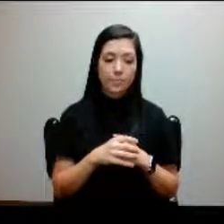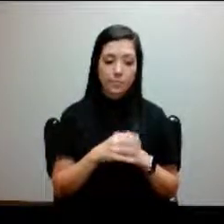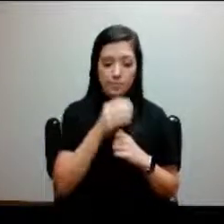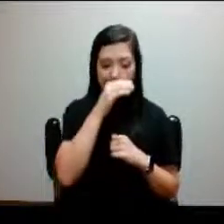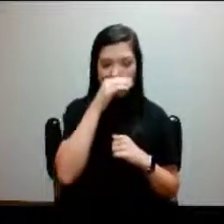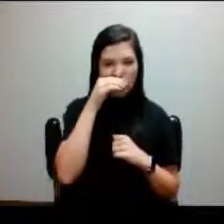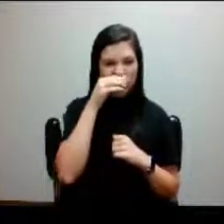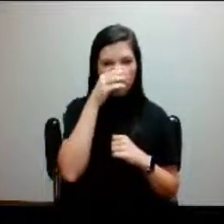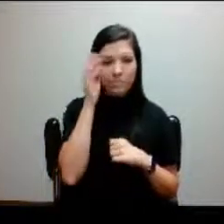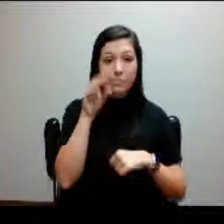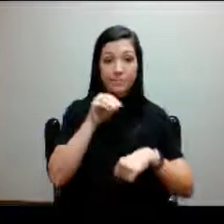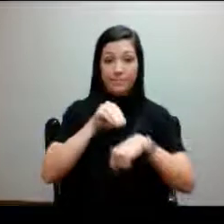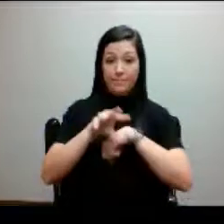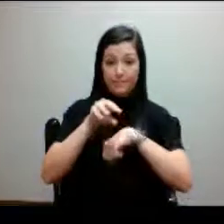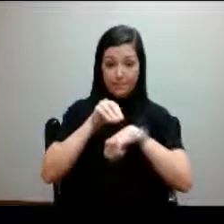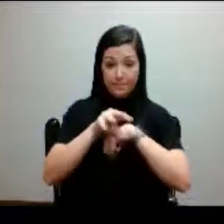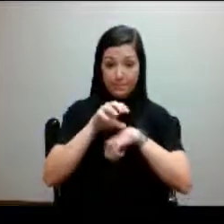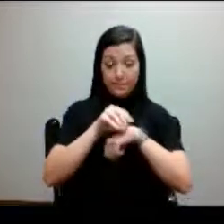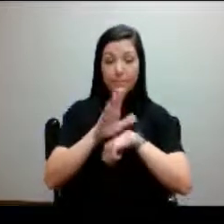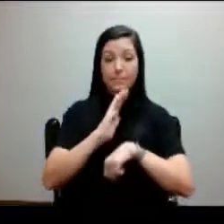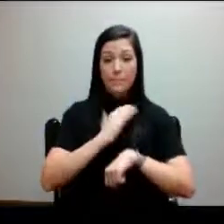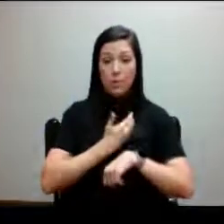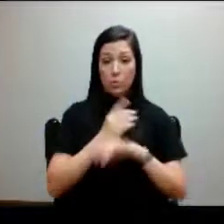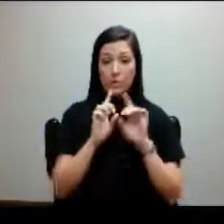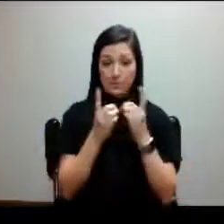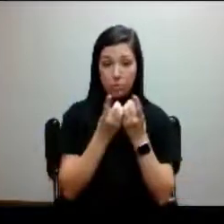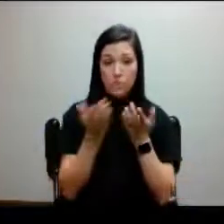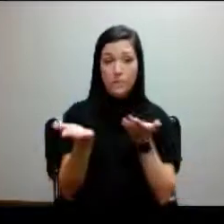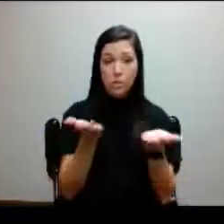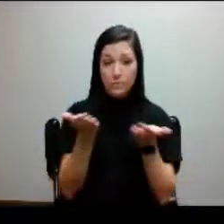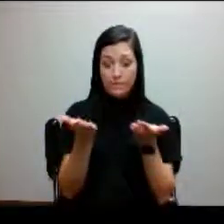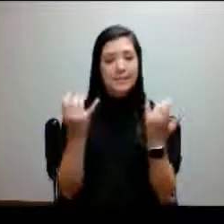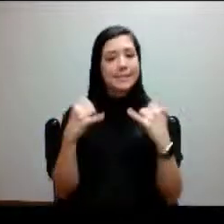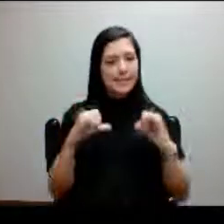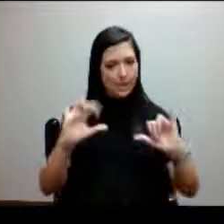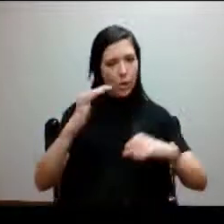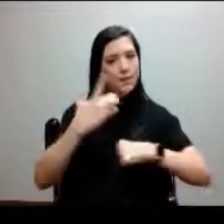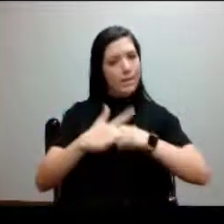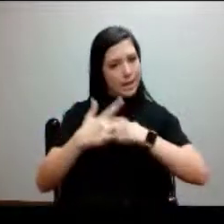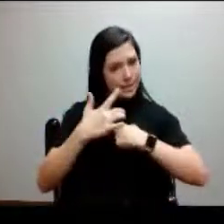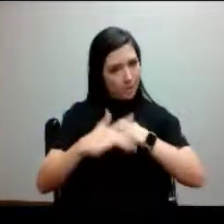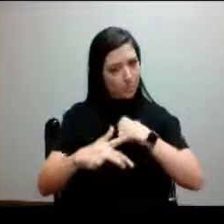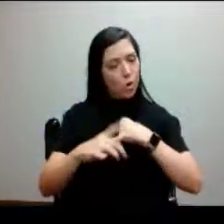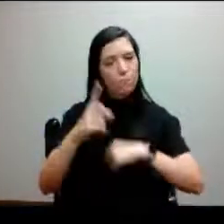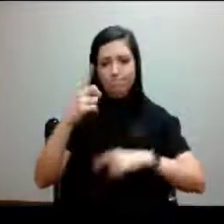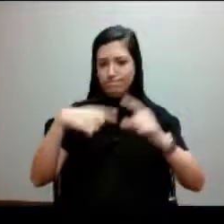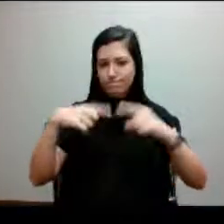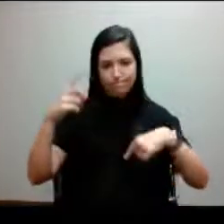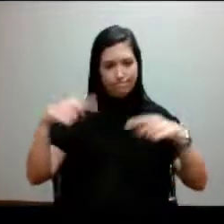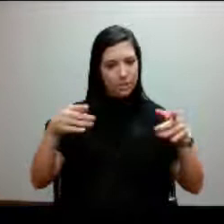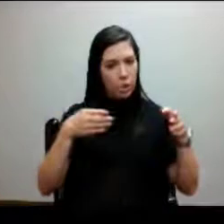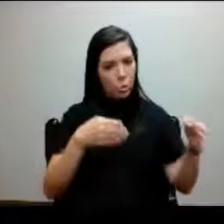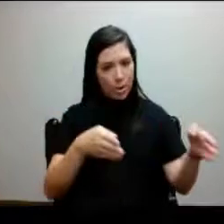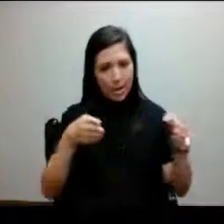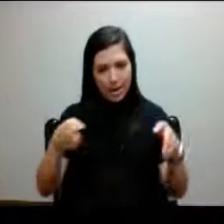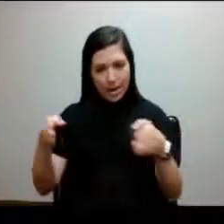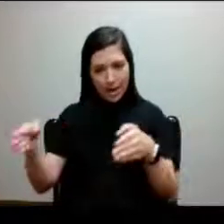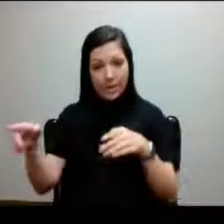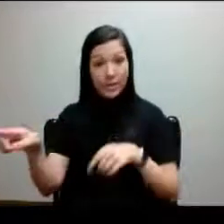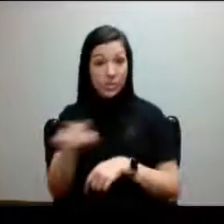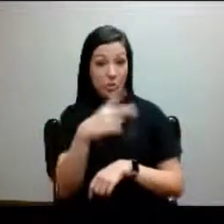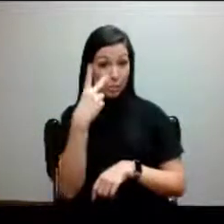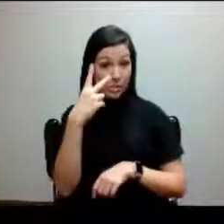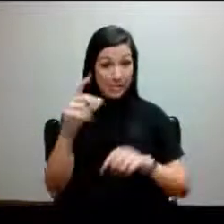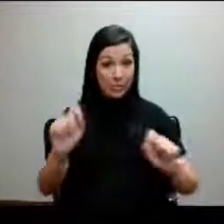Advising and counseling our department services are still available through a variety of modes. As you can see on the screen,